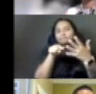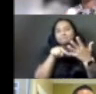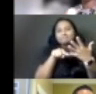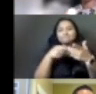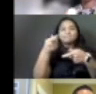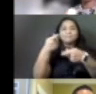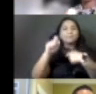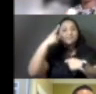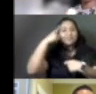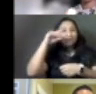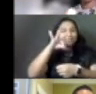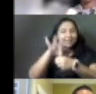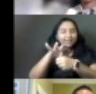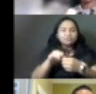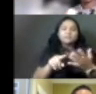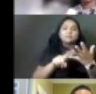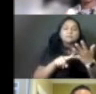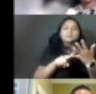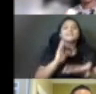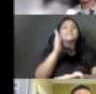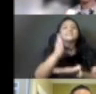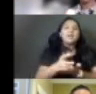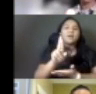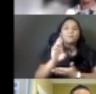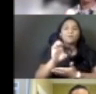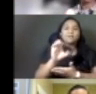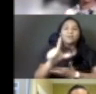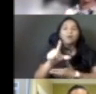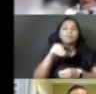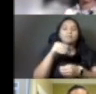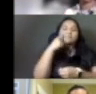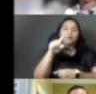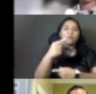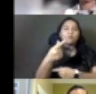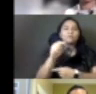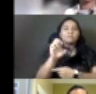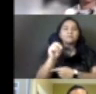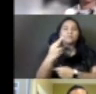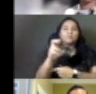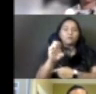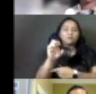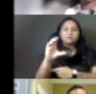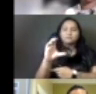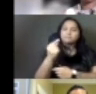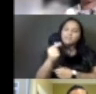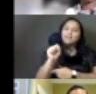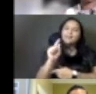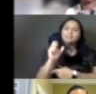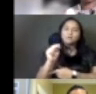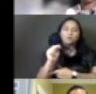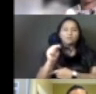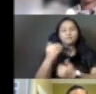George Gascon because we have our little, our problem here in LA County with the recall on George. So what LA Voice